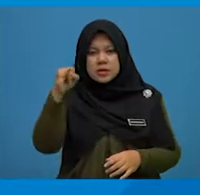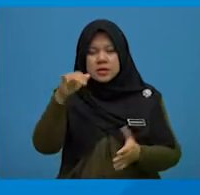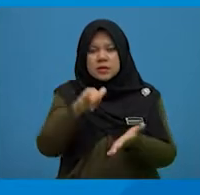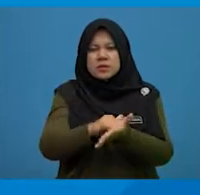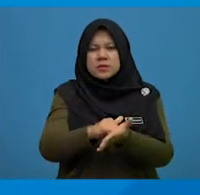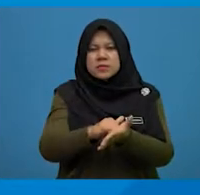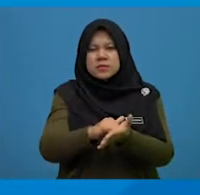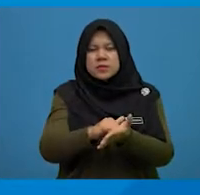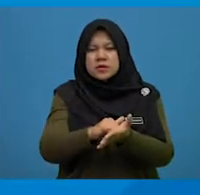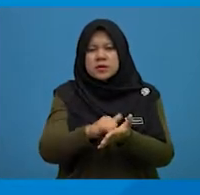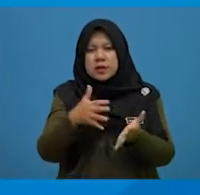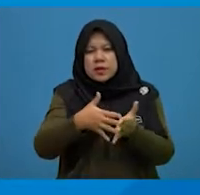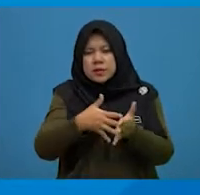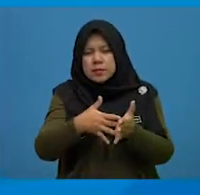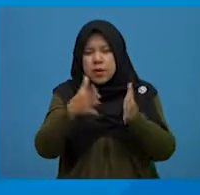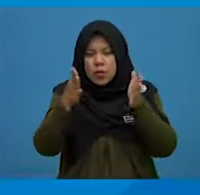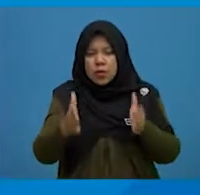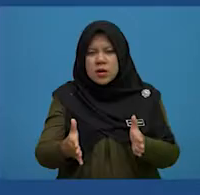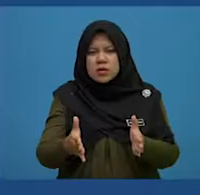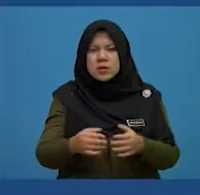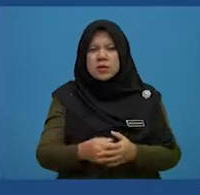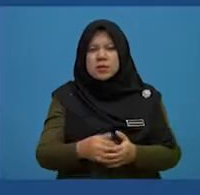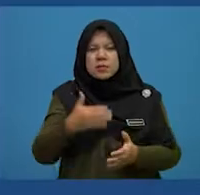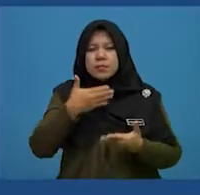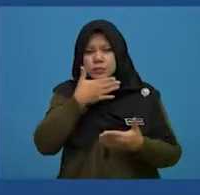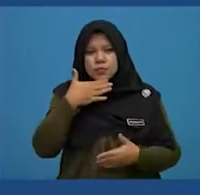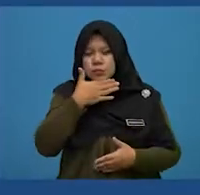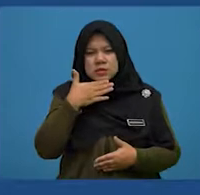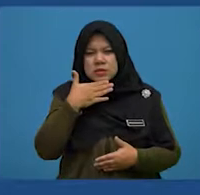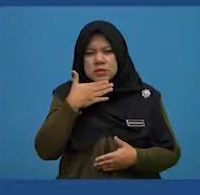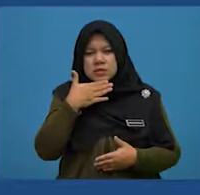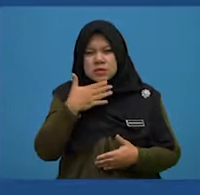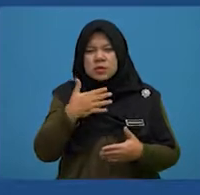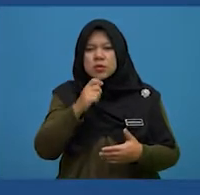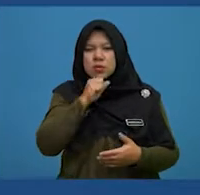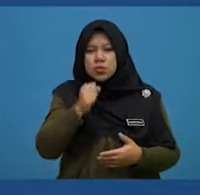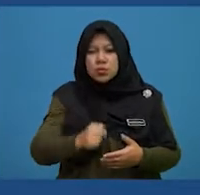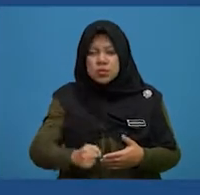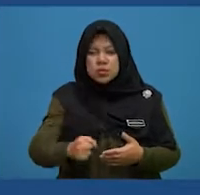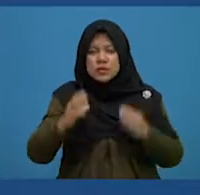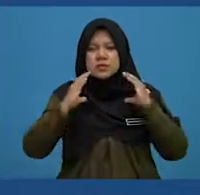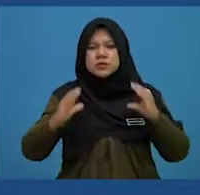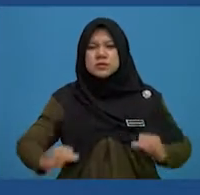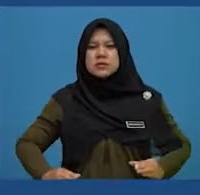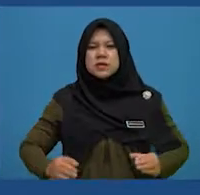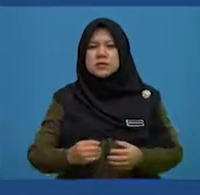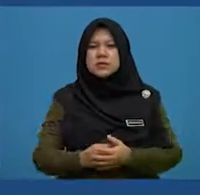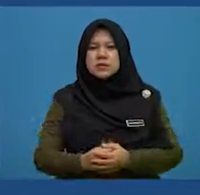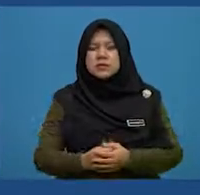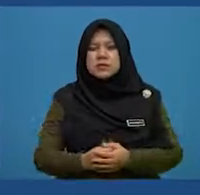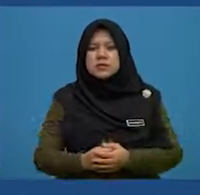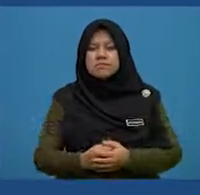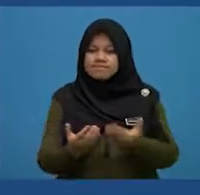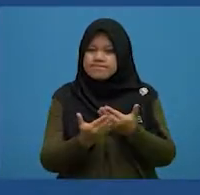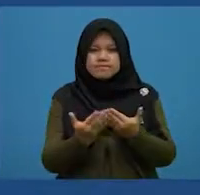vulnerable people are people who are young, elderly or handicapped. Wasn't that